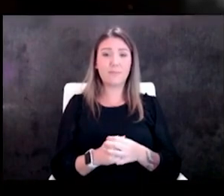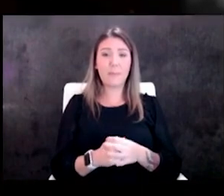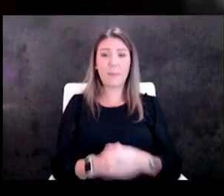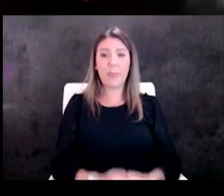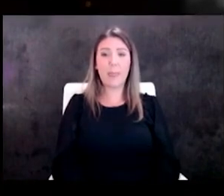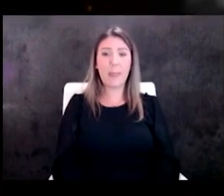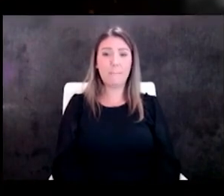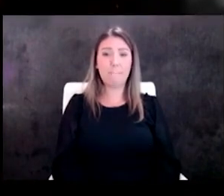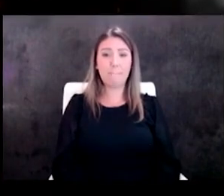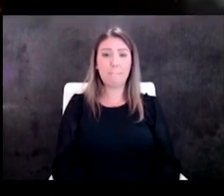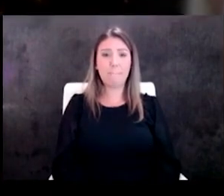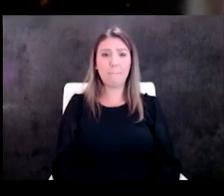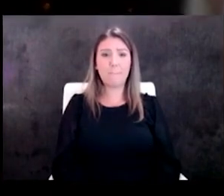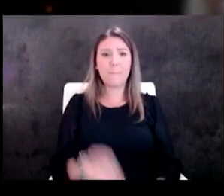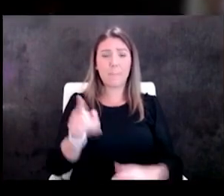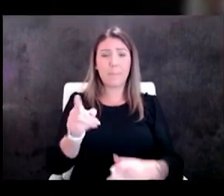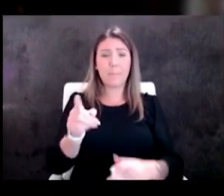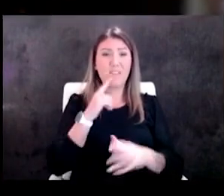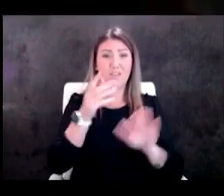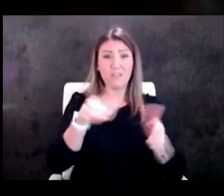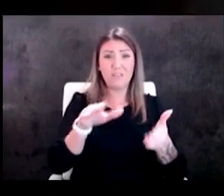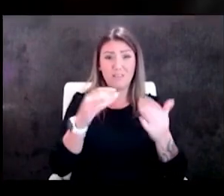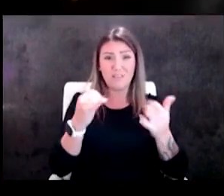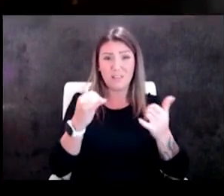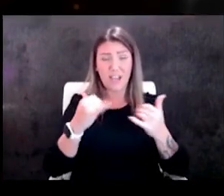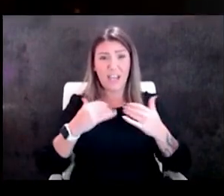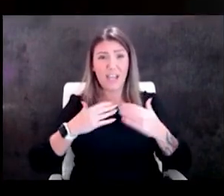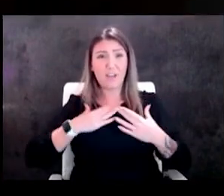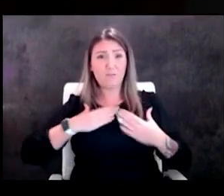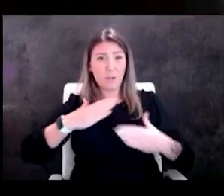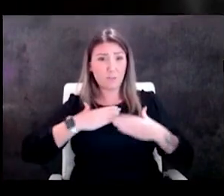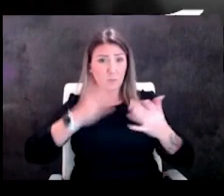as he died today of a respiratory illness related to the disease